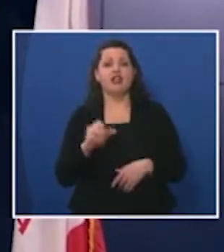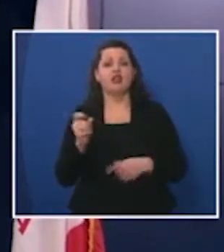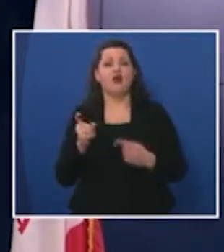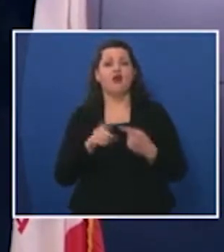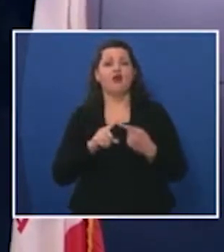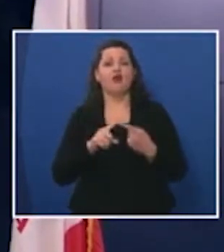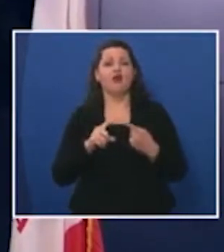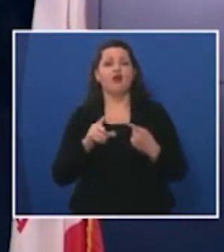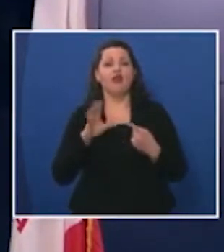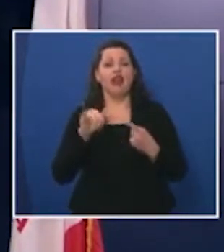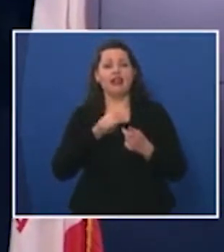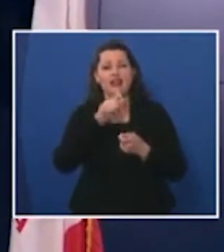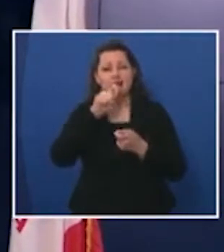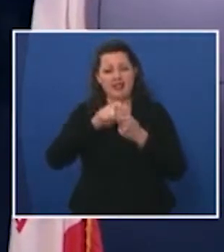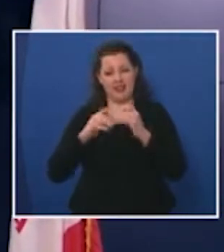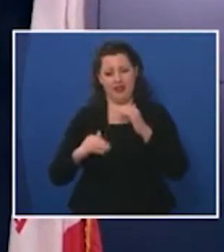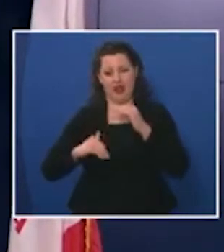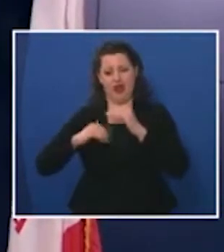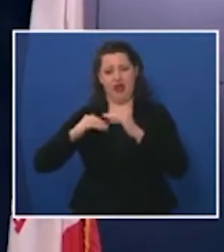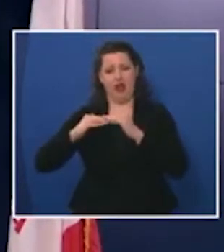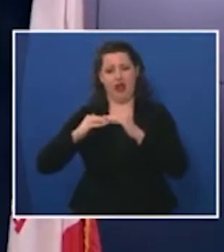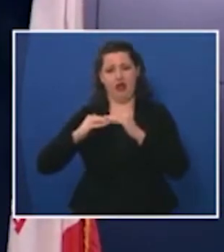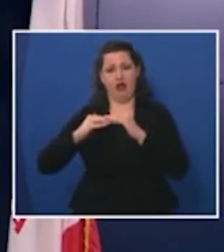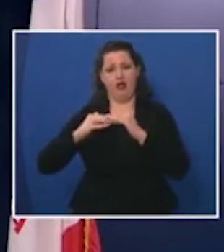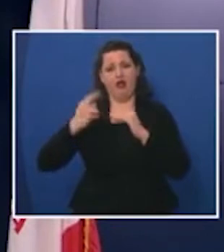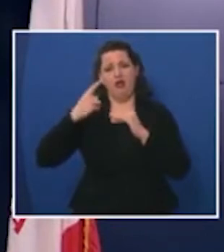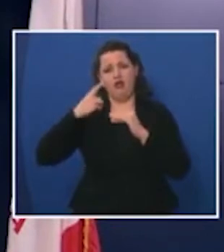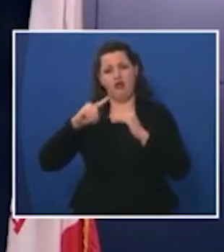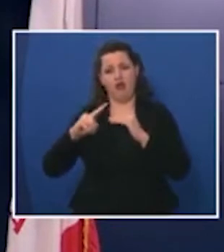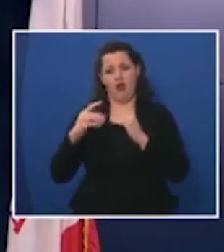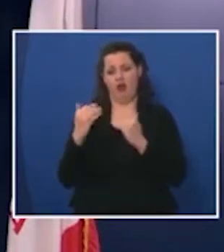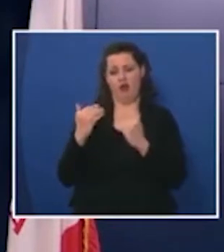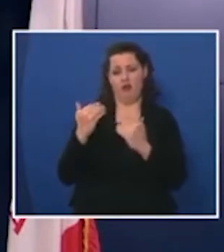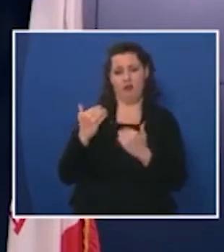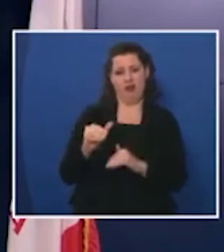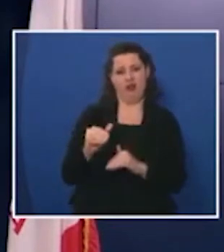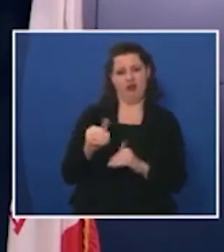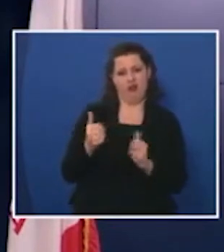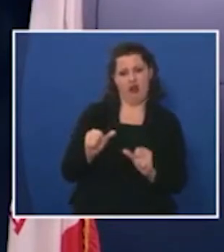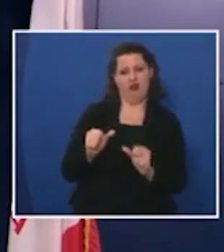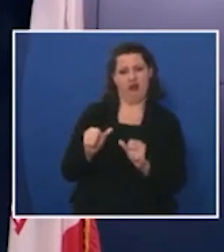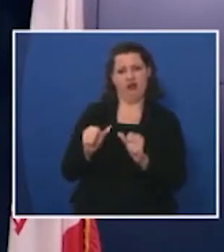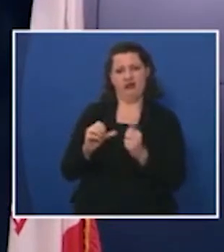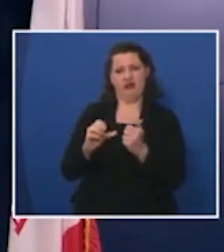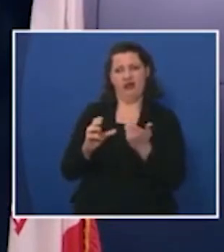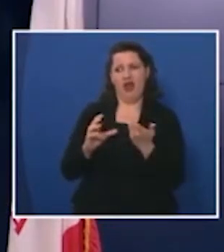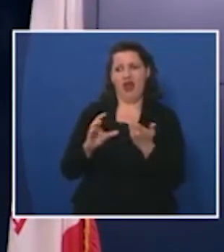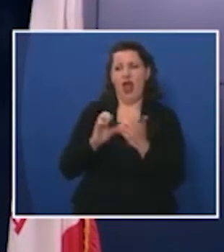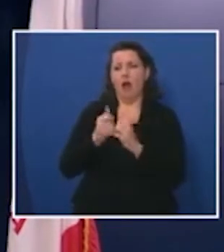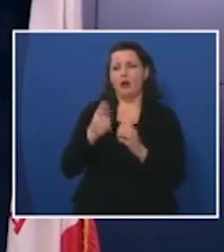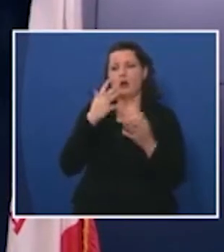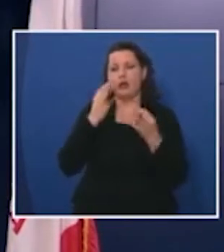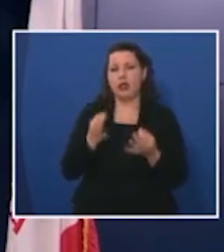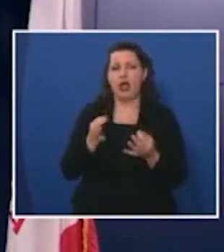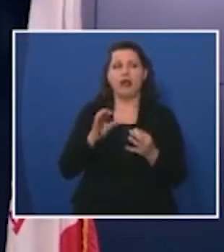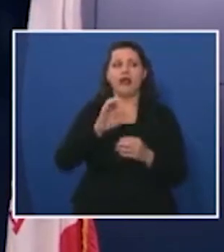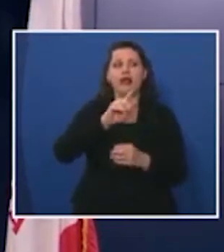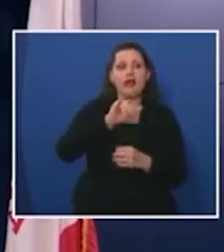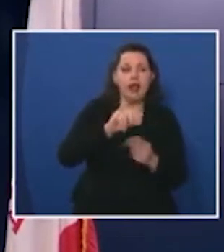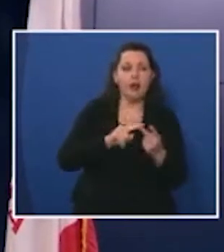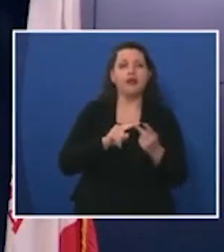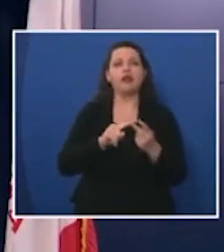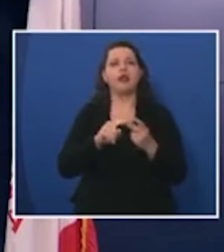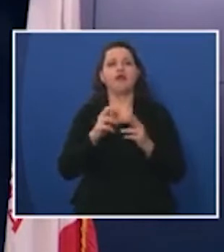specific threshold for increasing uh mitigation efforts and how focused would that be i.e like on a county level or regional level